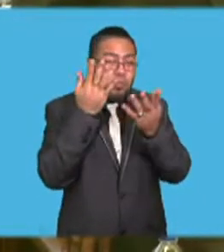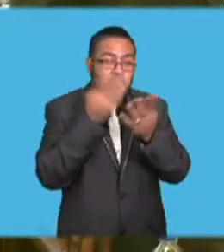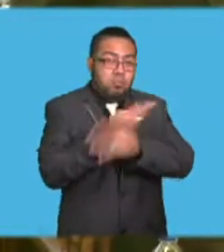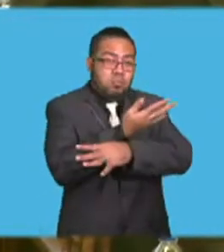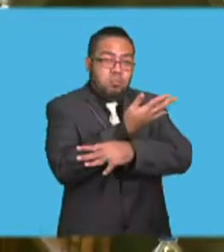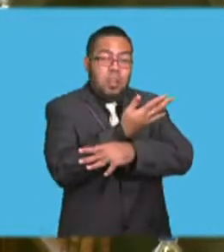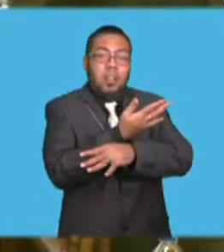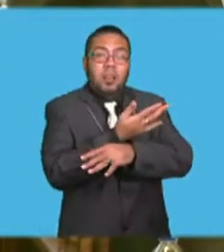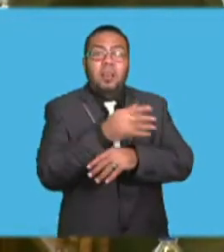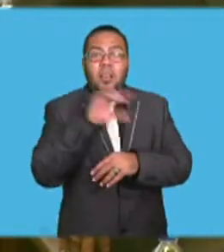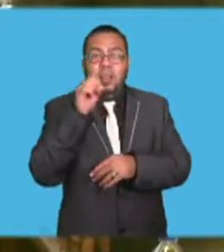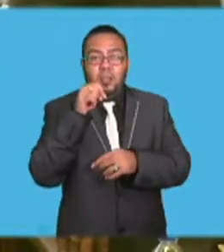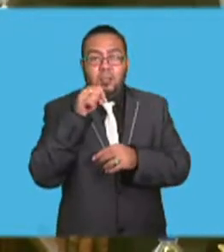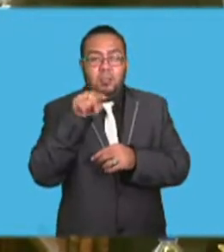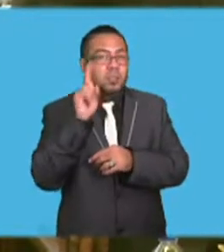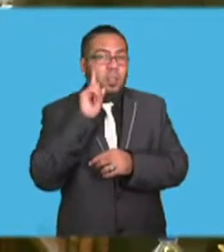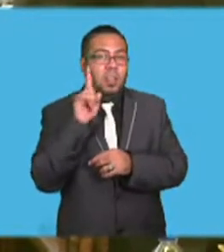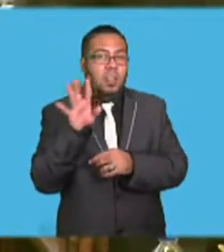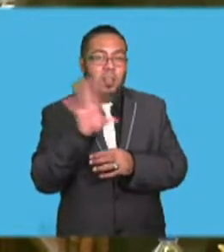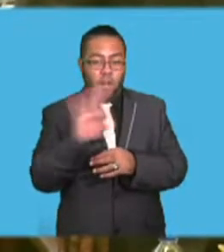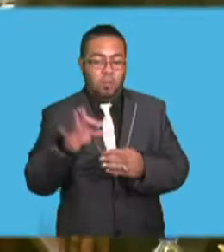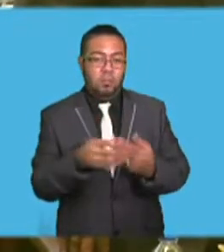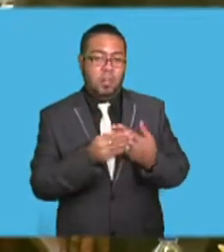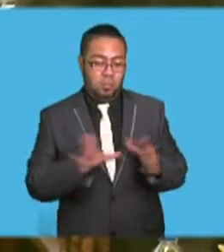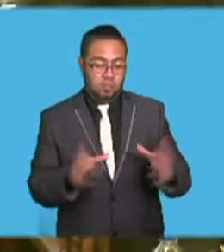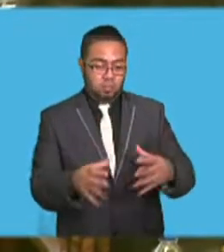the non-party stakeholders,